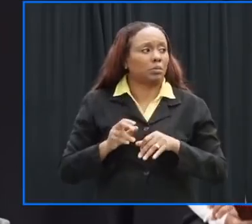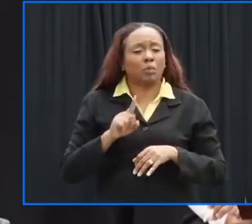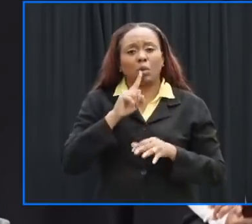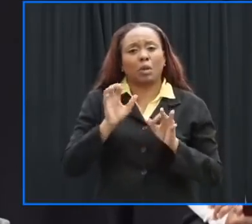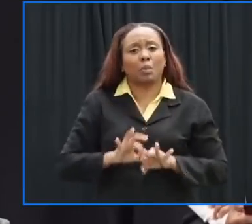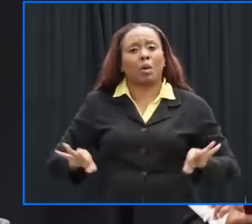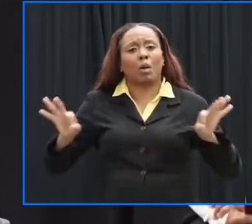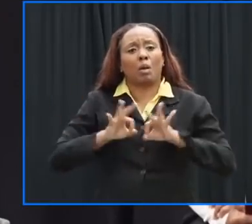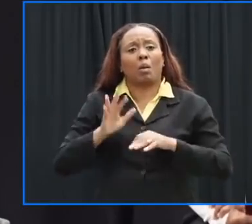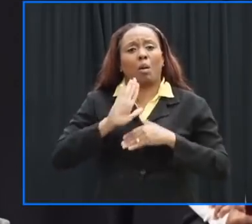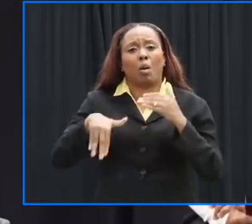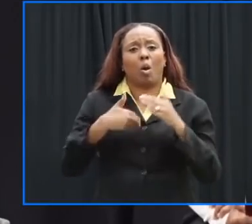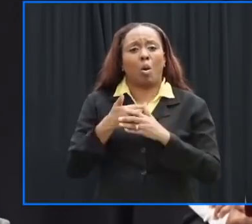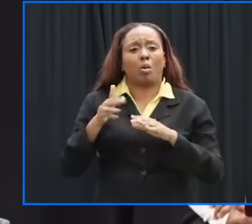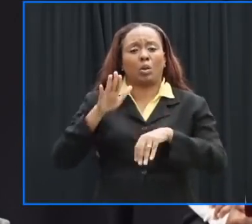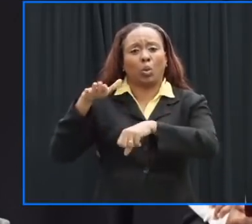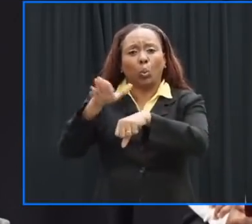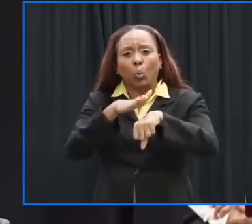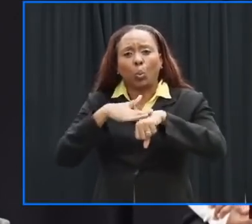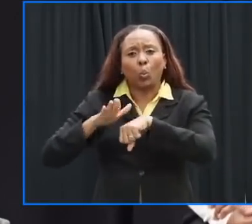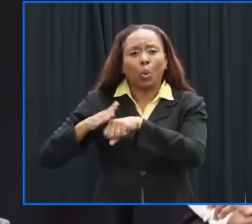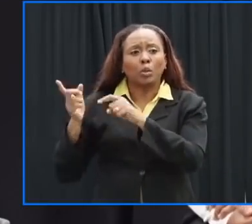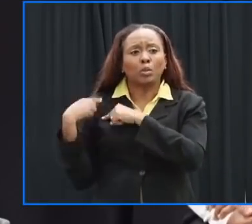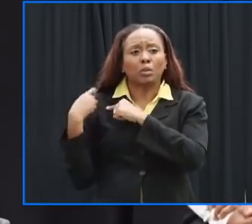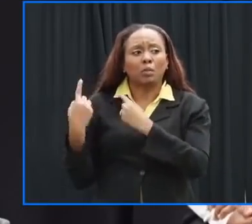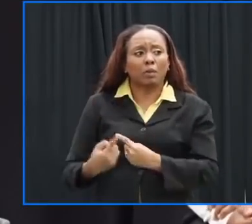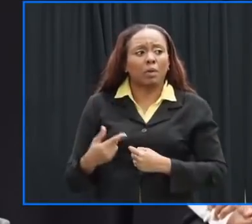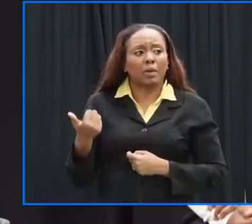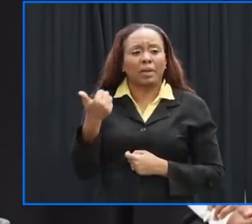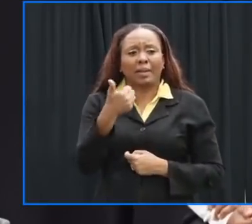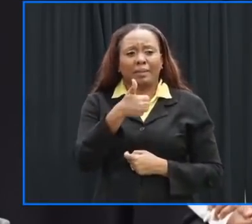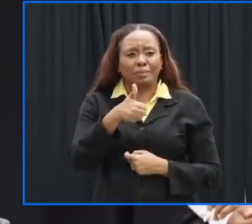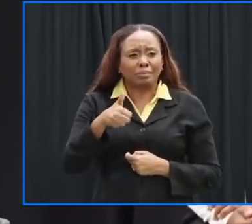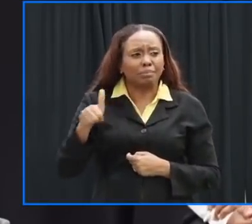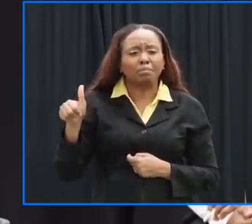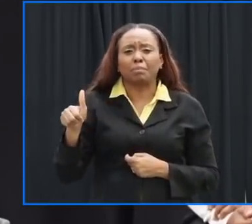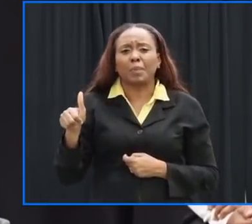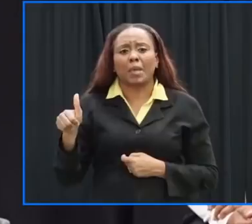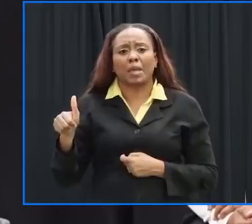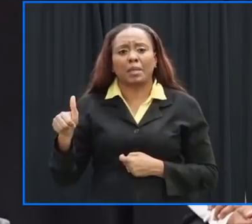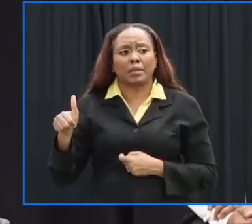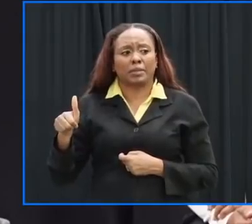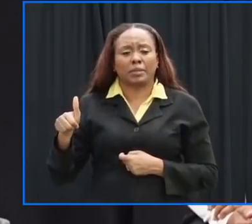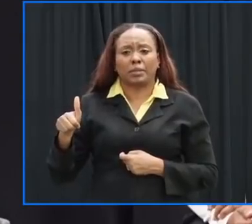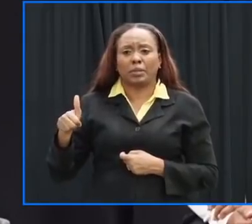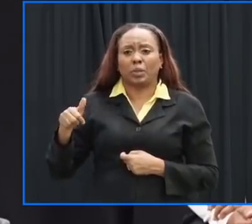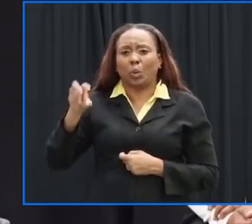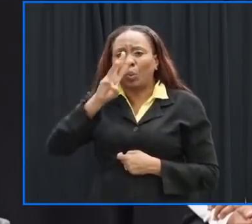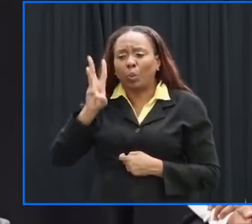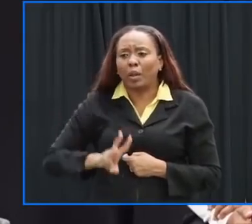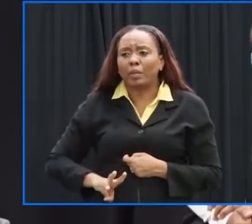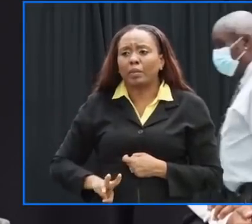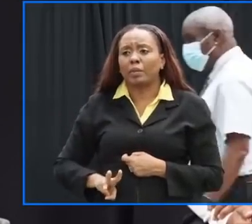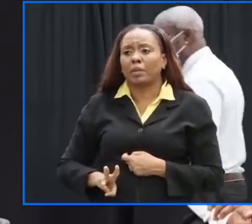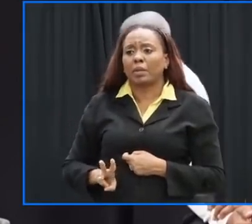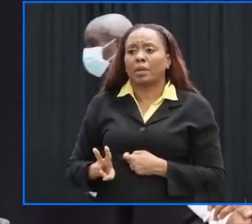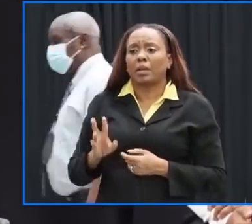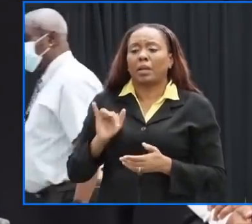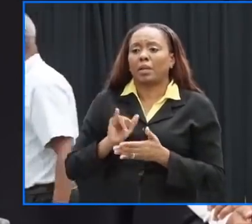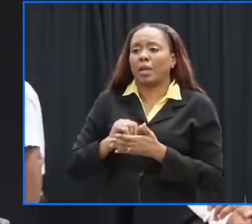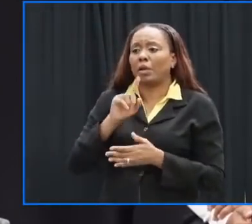all of the warnings so far from the met office any system as you know historically that is to our south